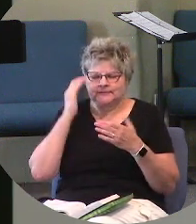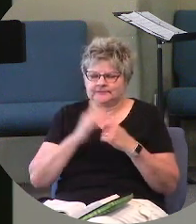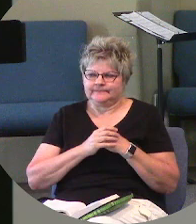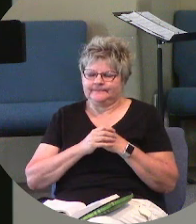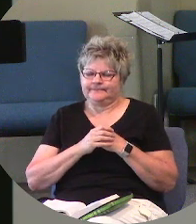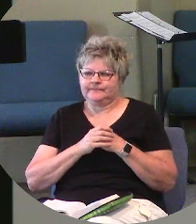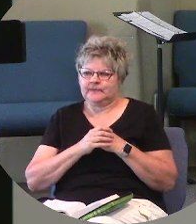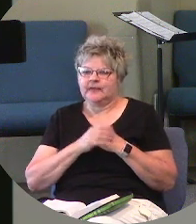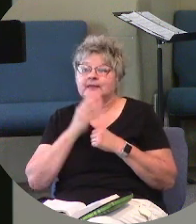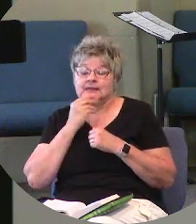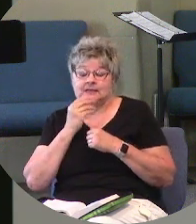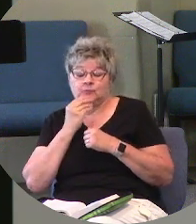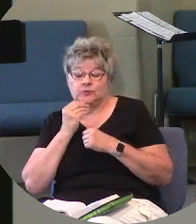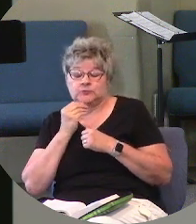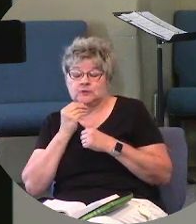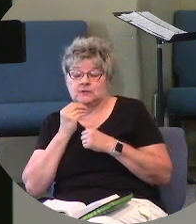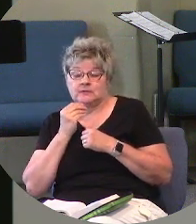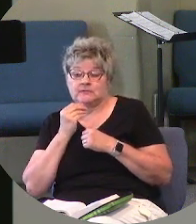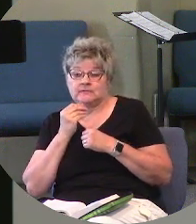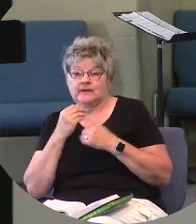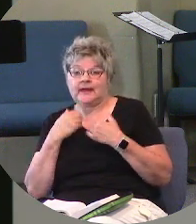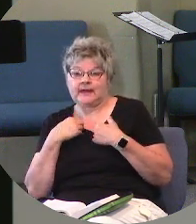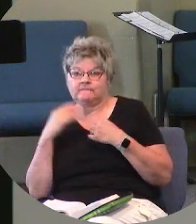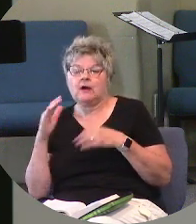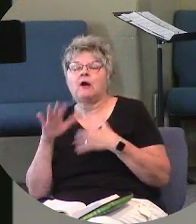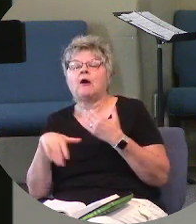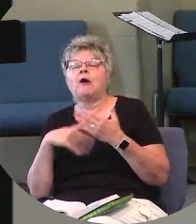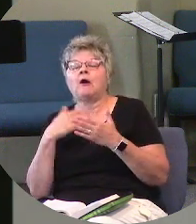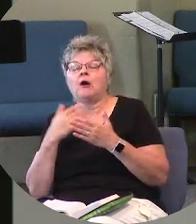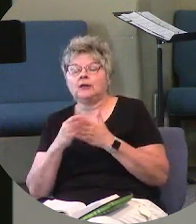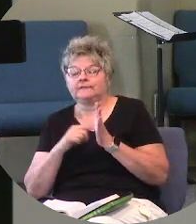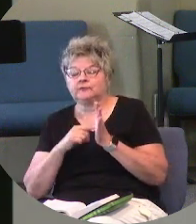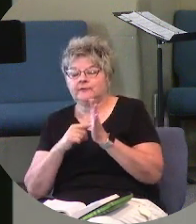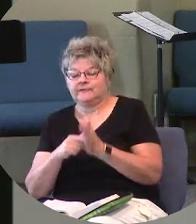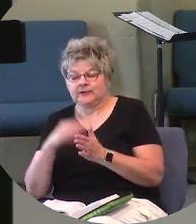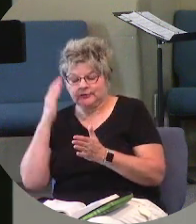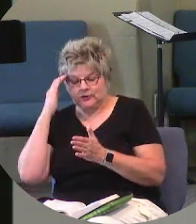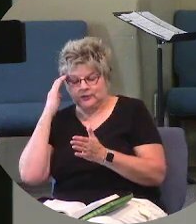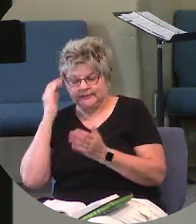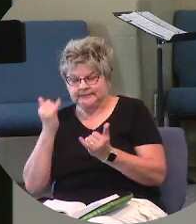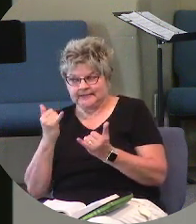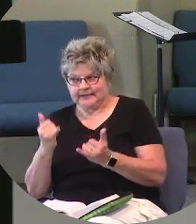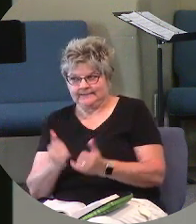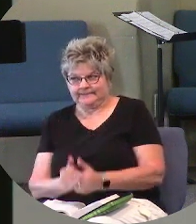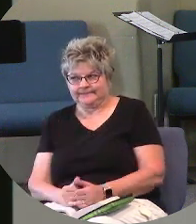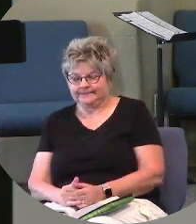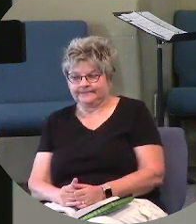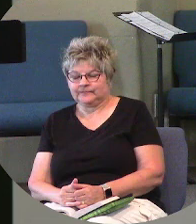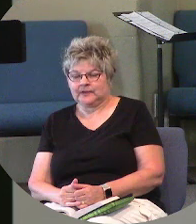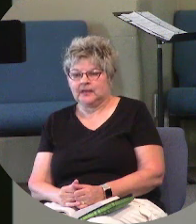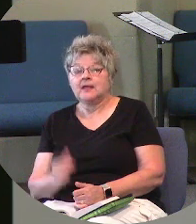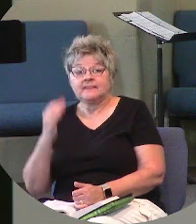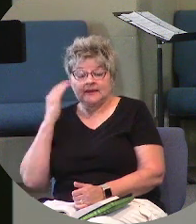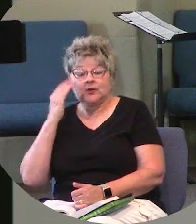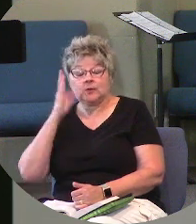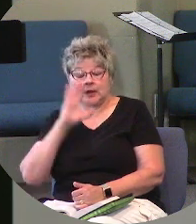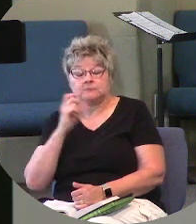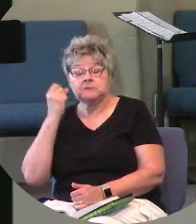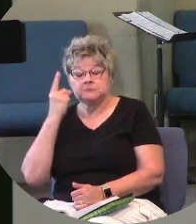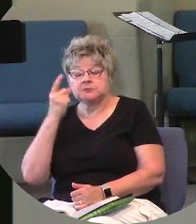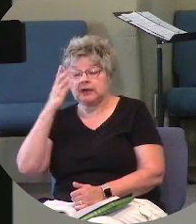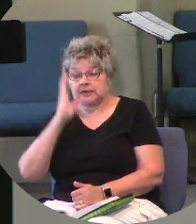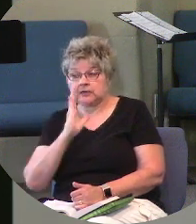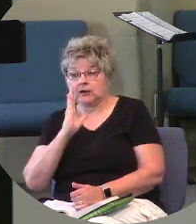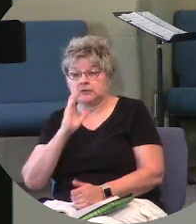The Hebrews have all of the revealed knowledge to date. They know God and they understand God